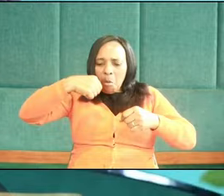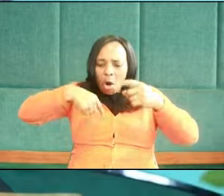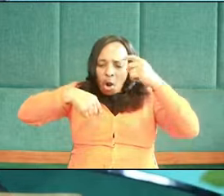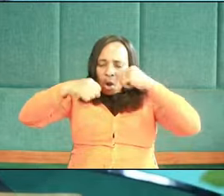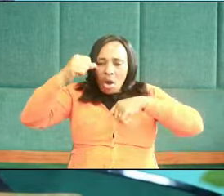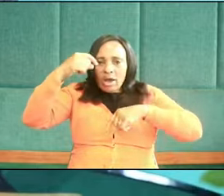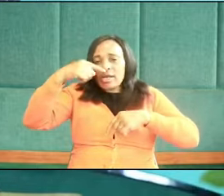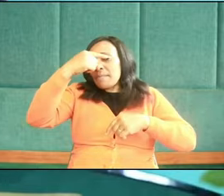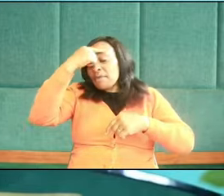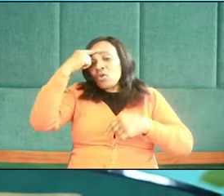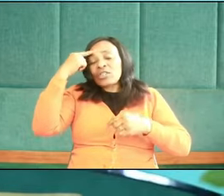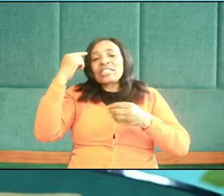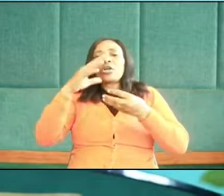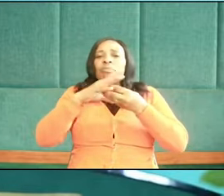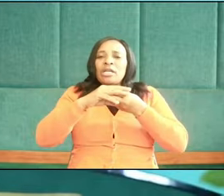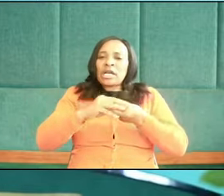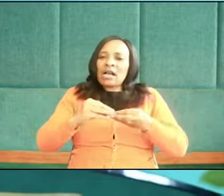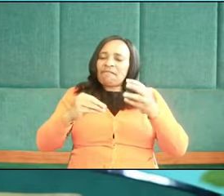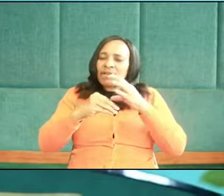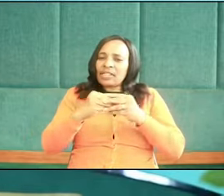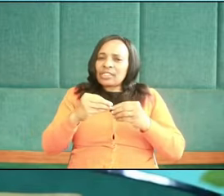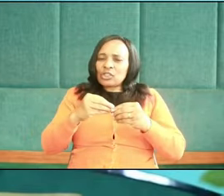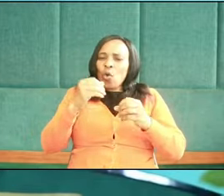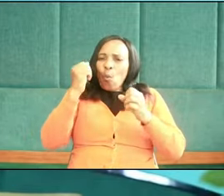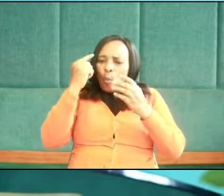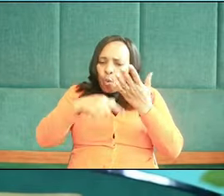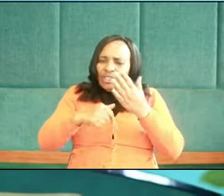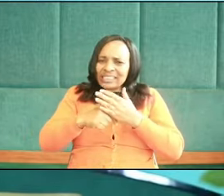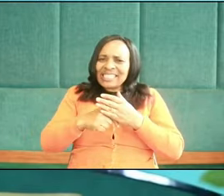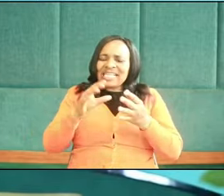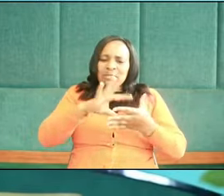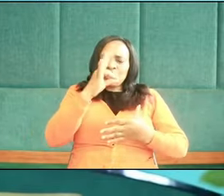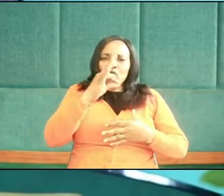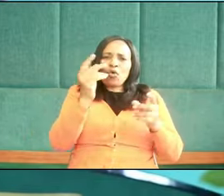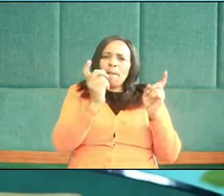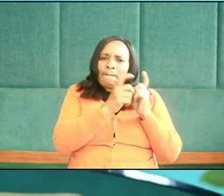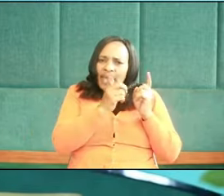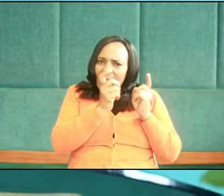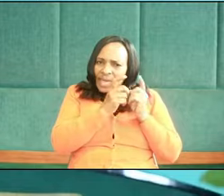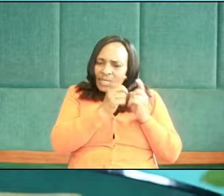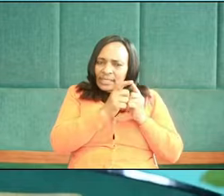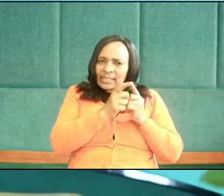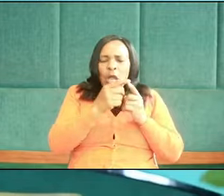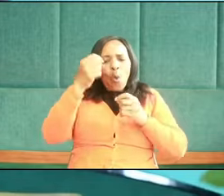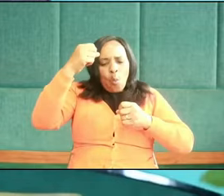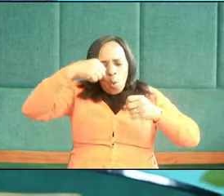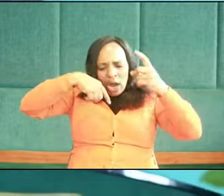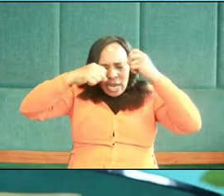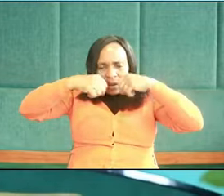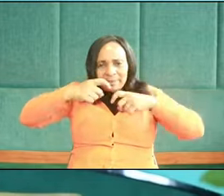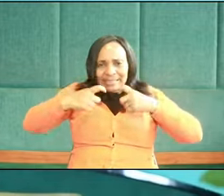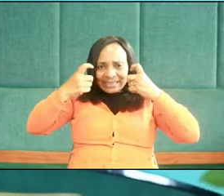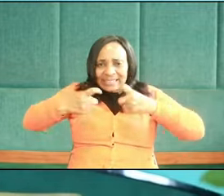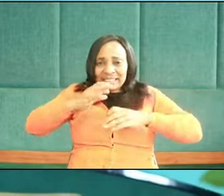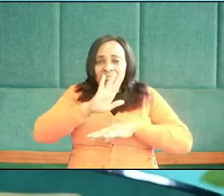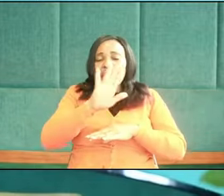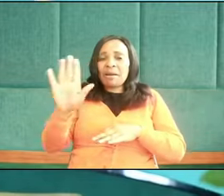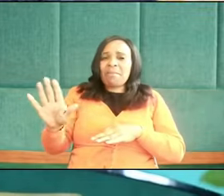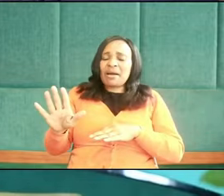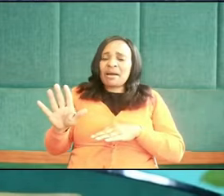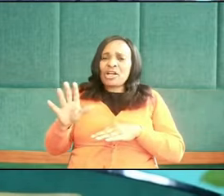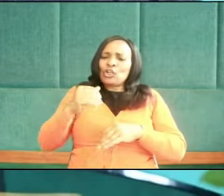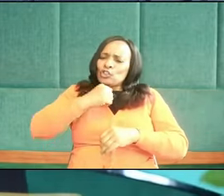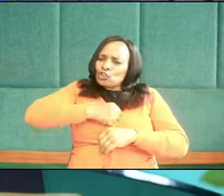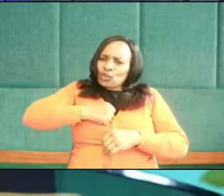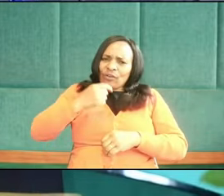for they shall be comforted. This has to do with spiritual pain. It has to do with weeping for our sins, being sorrowful for our